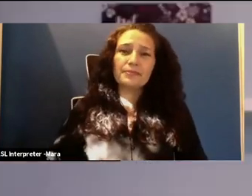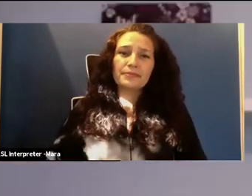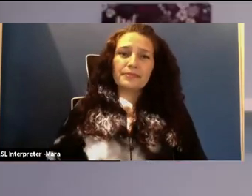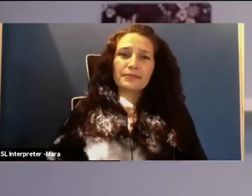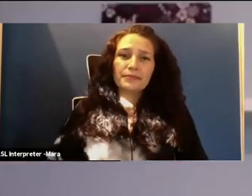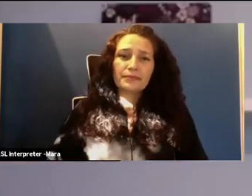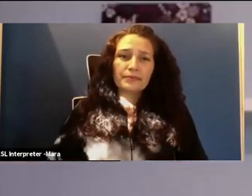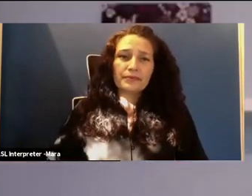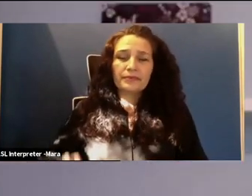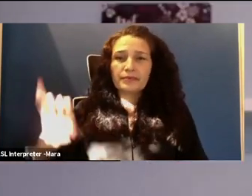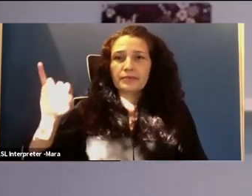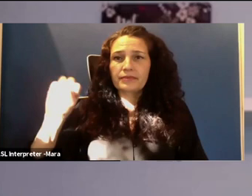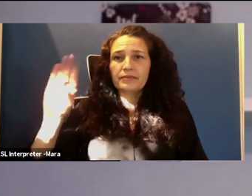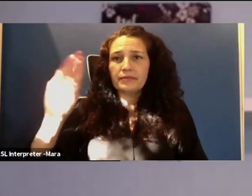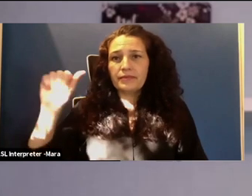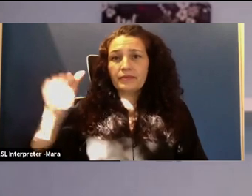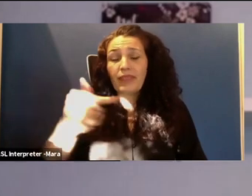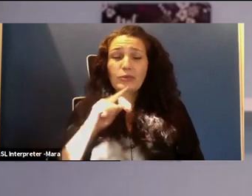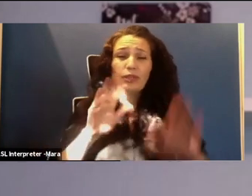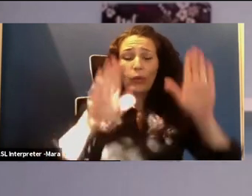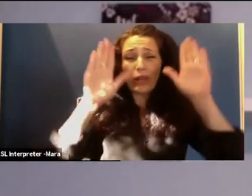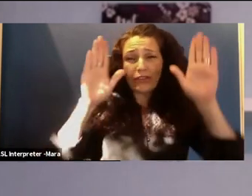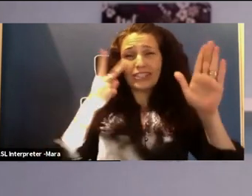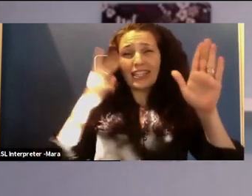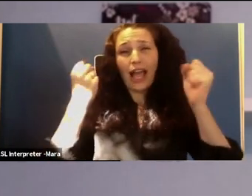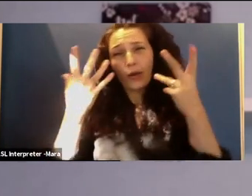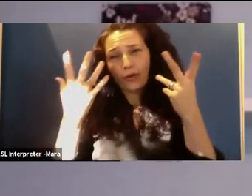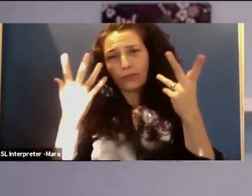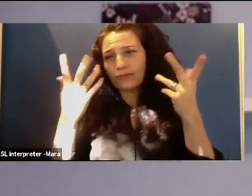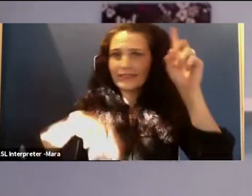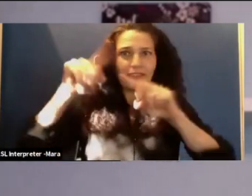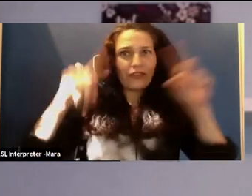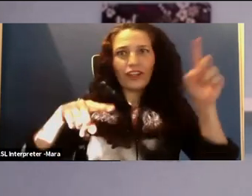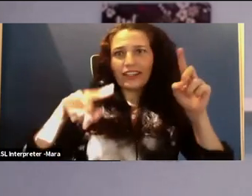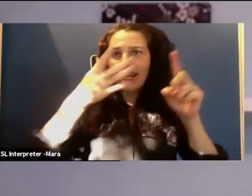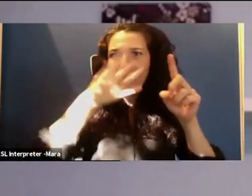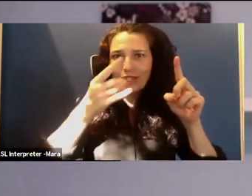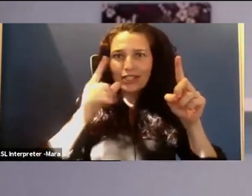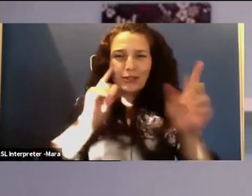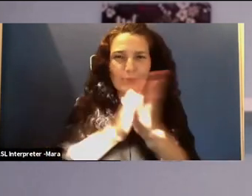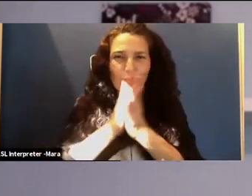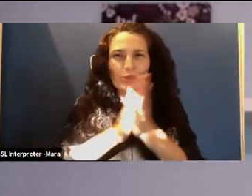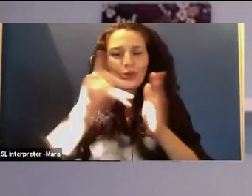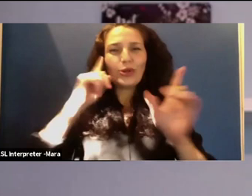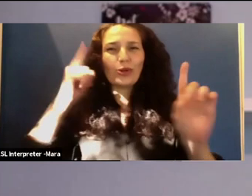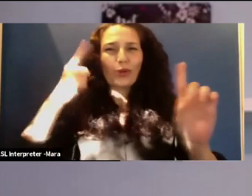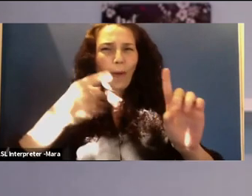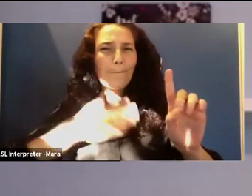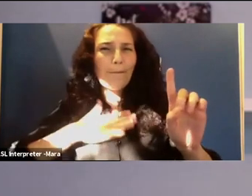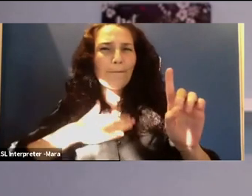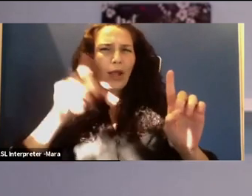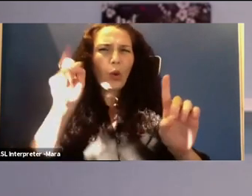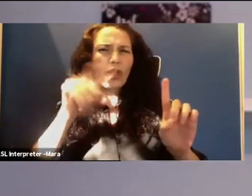Wow, it's been incredible to see how you've intersected so many different interests to pursue your goals. My question for you is, where do you see